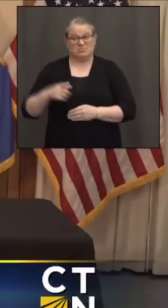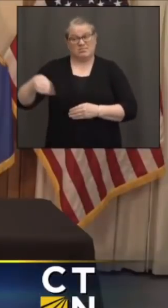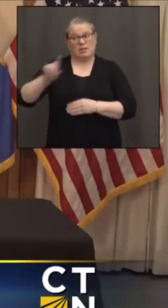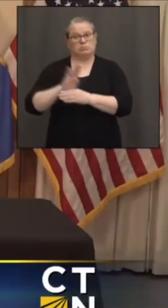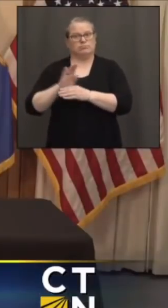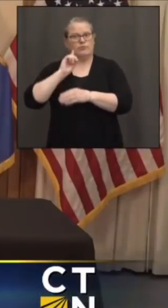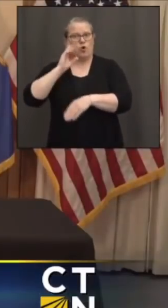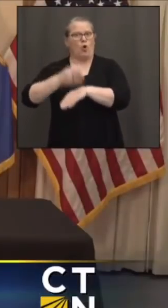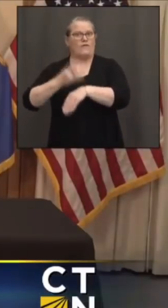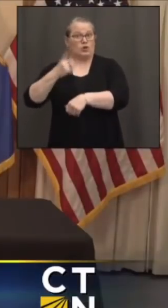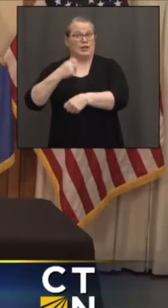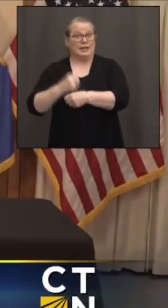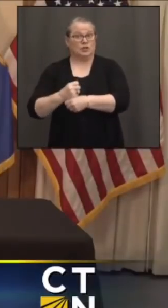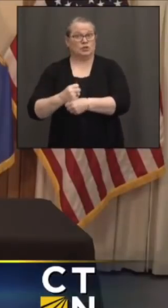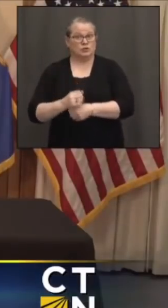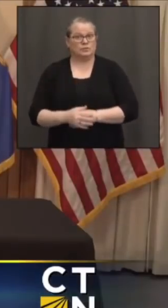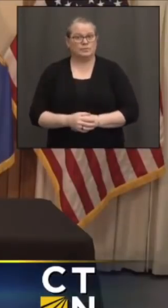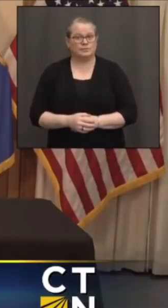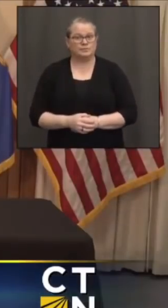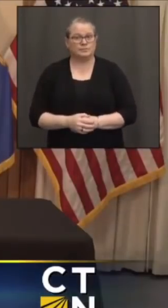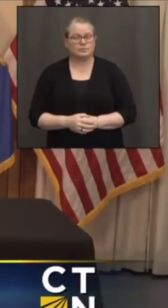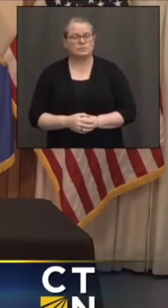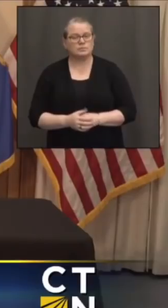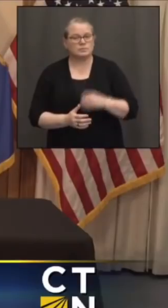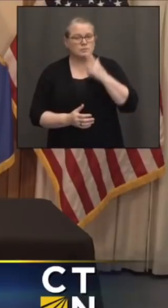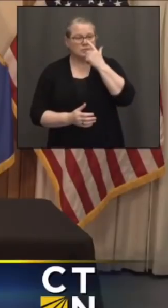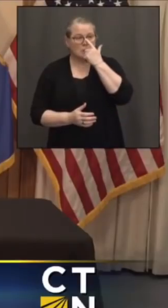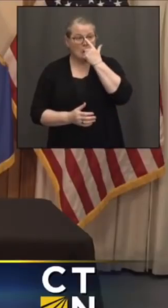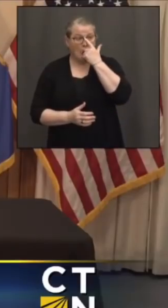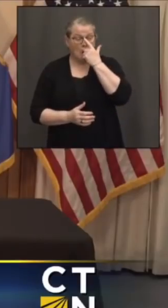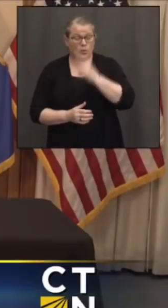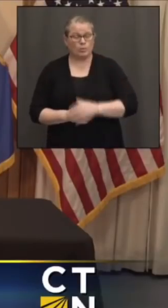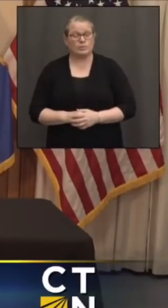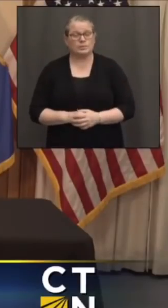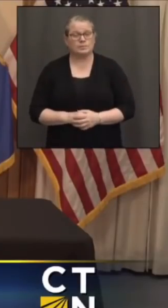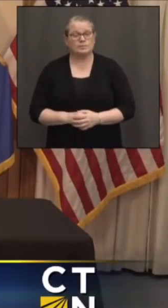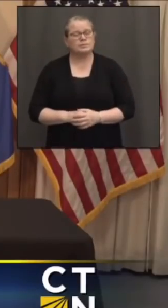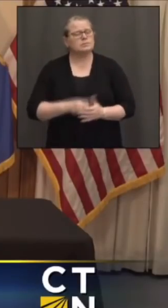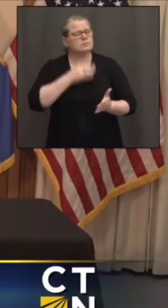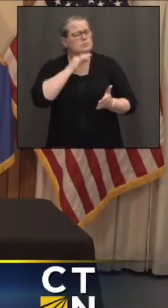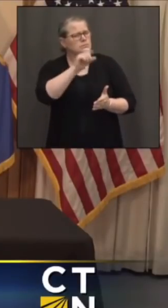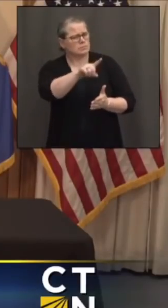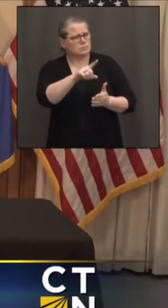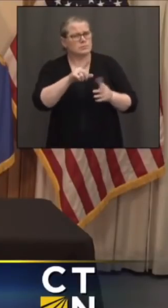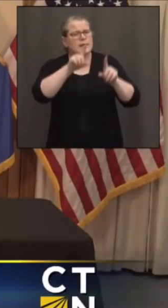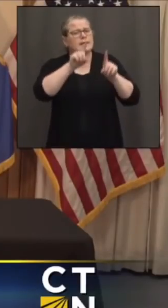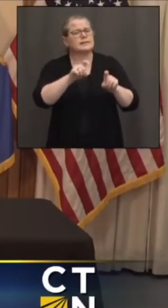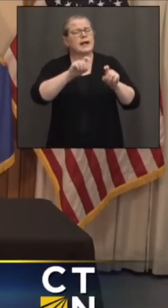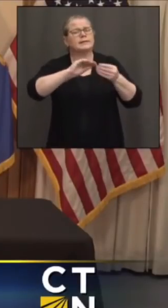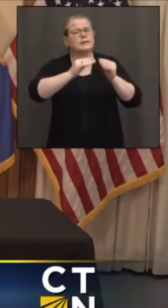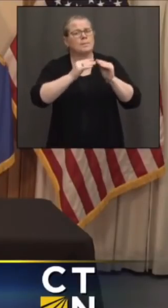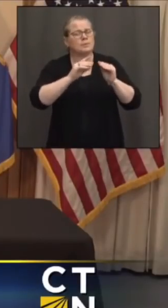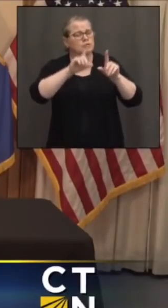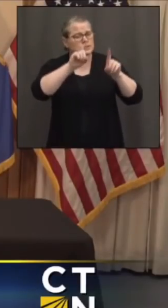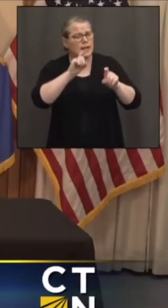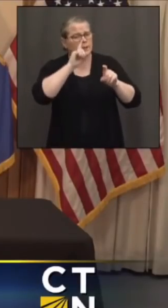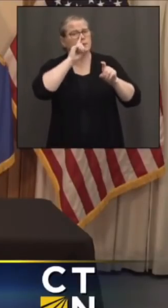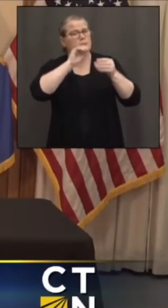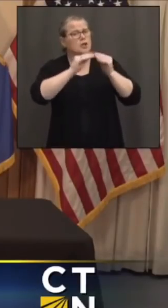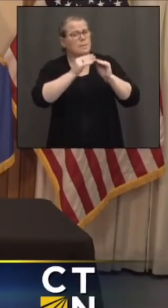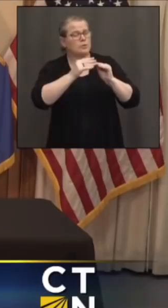Do you know what the testing numbers look like as they compare to the fall and winter months and now?